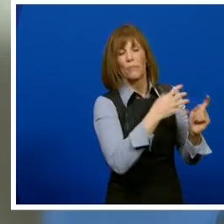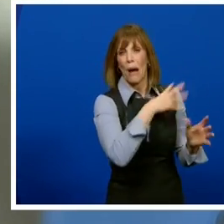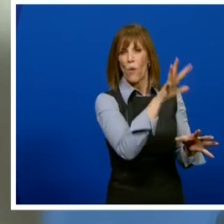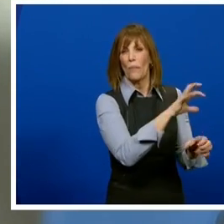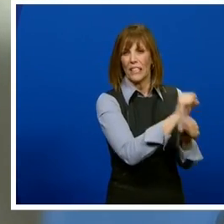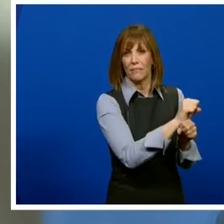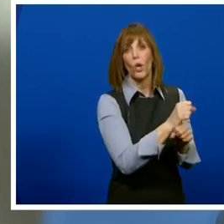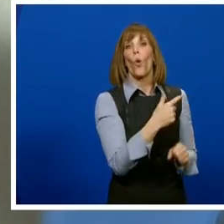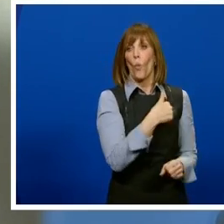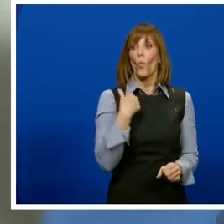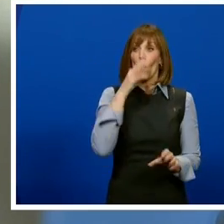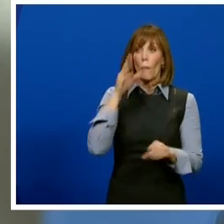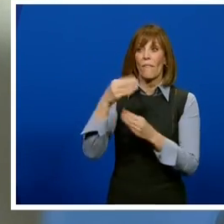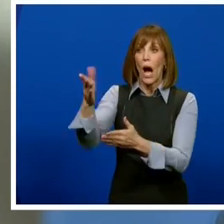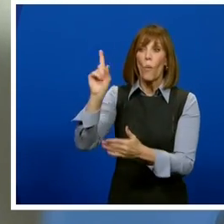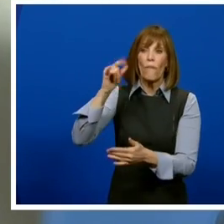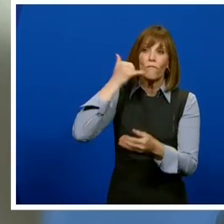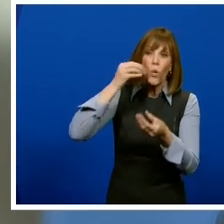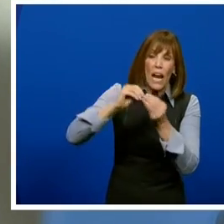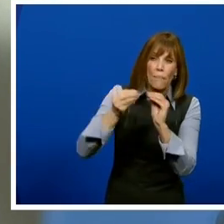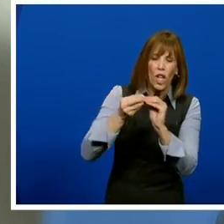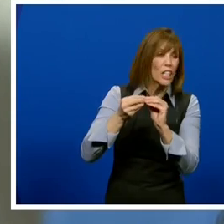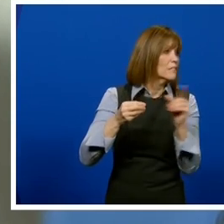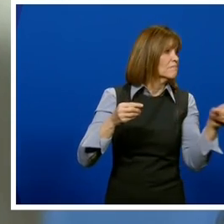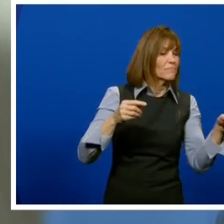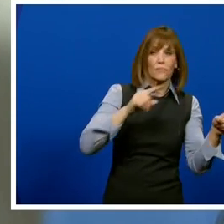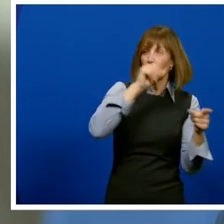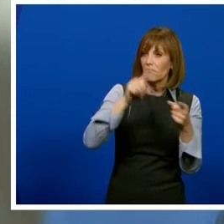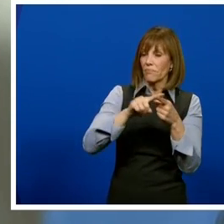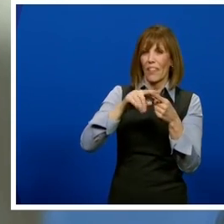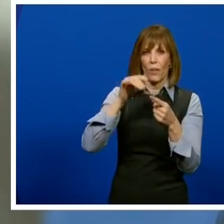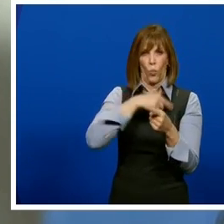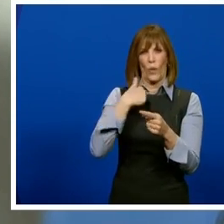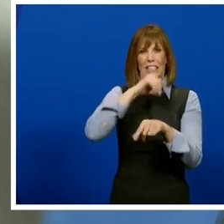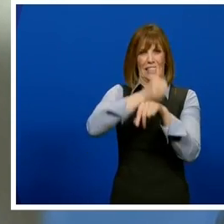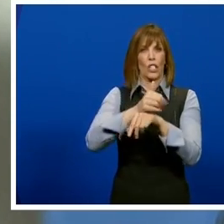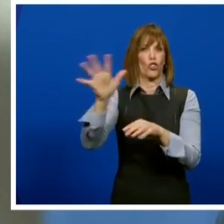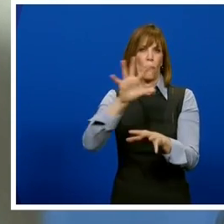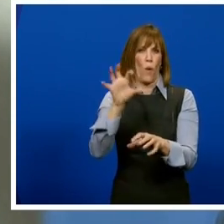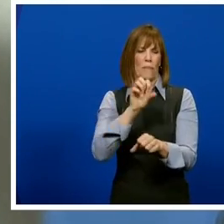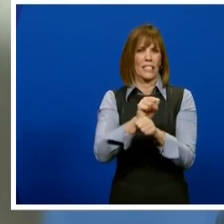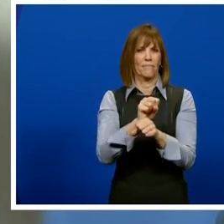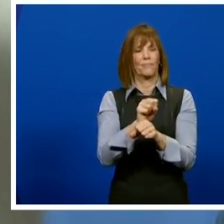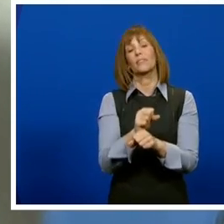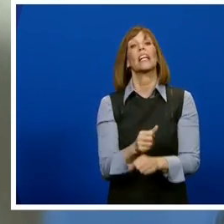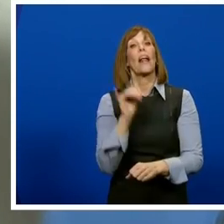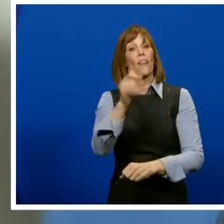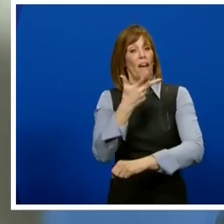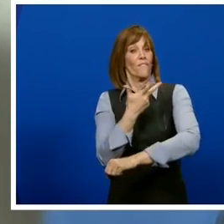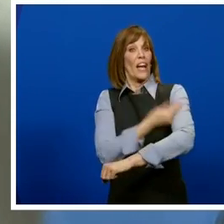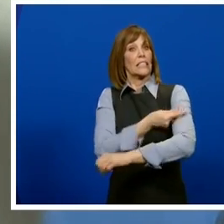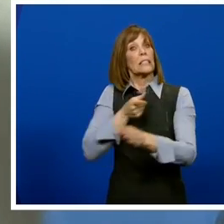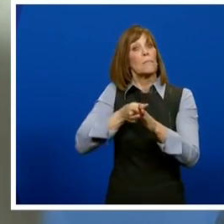We will provide you with that number as we set your appointment. Vaccine navigators can also refer you to